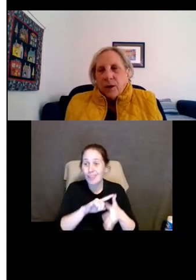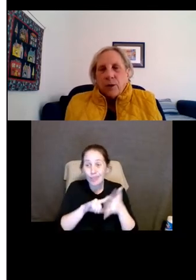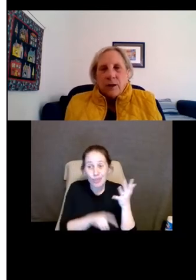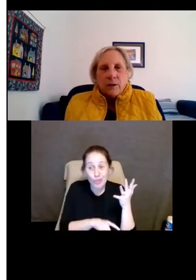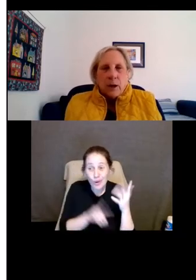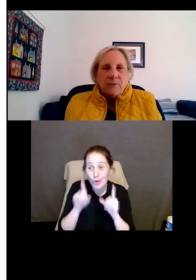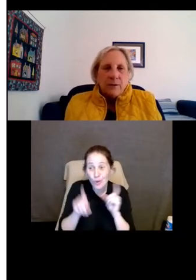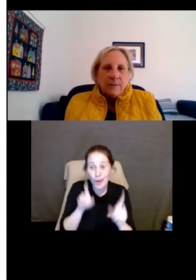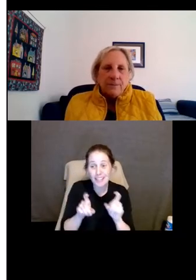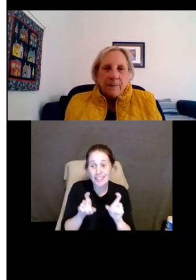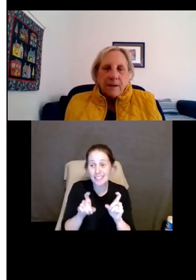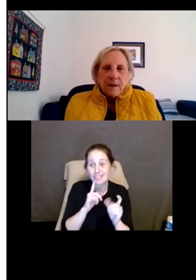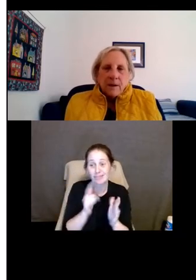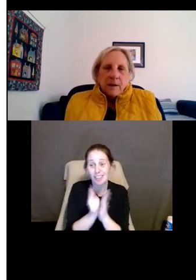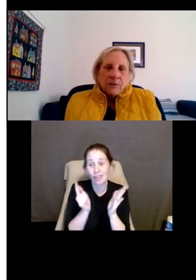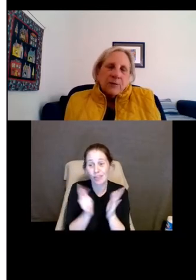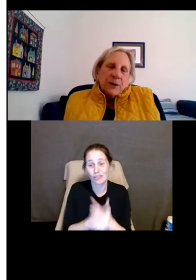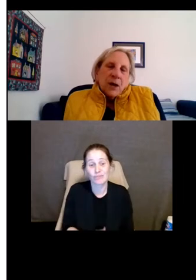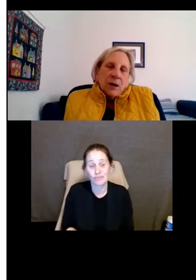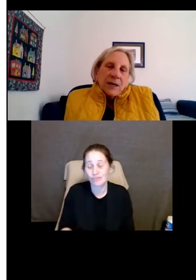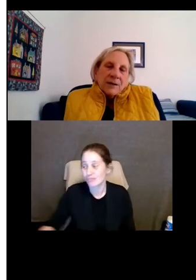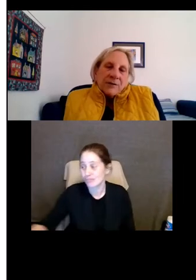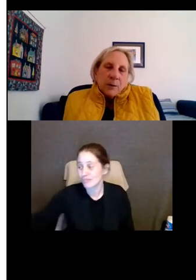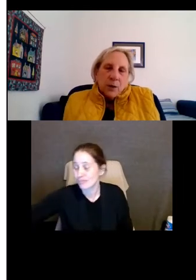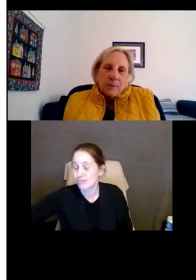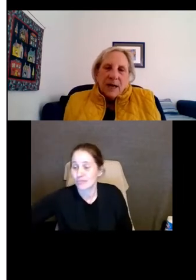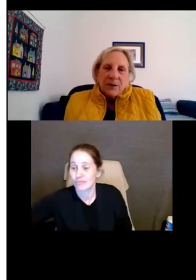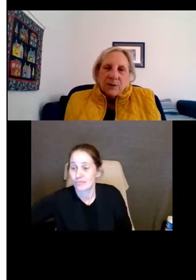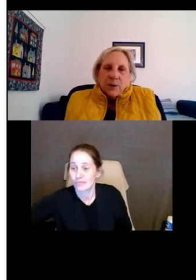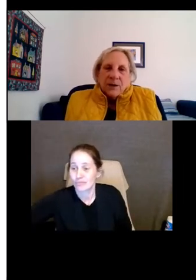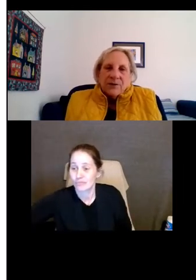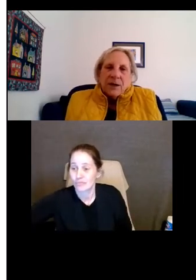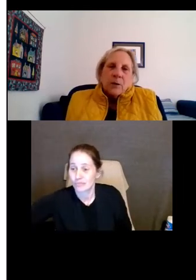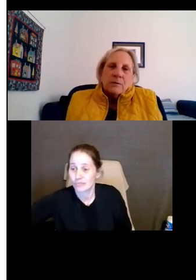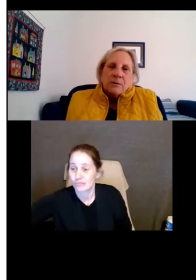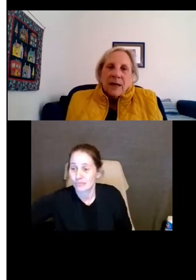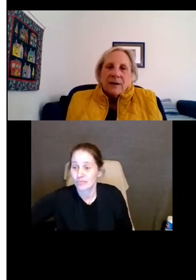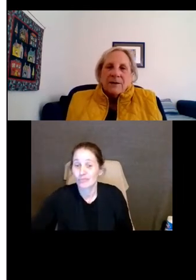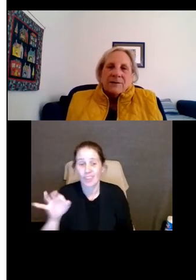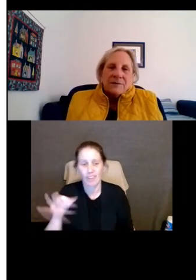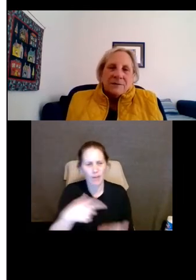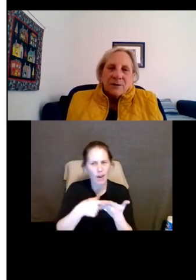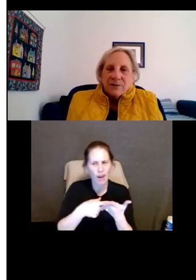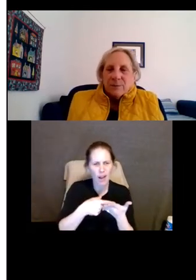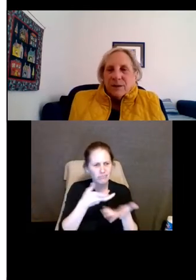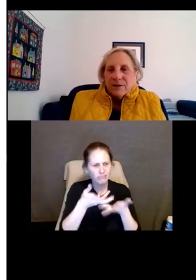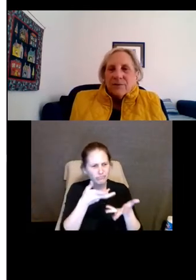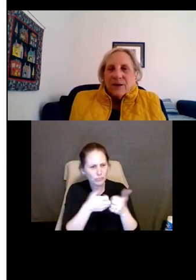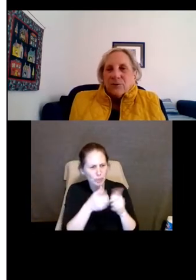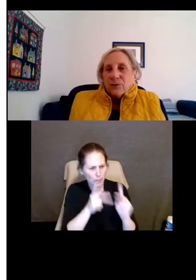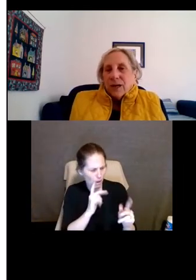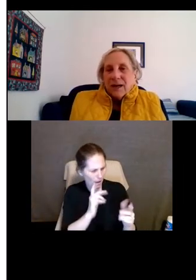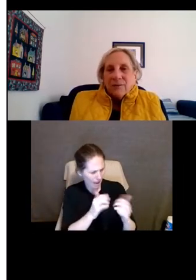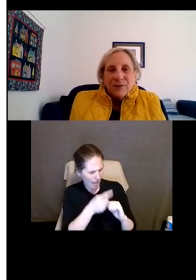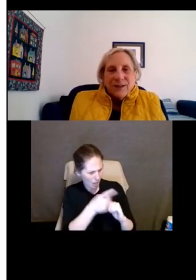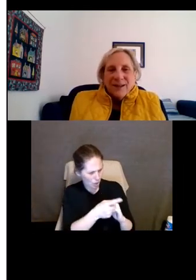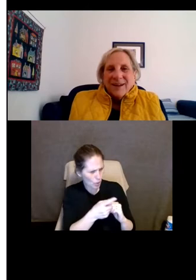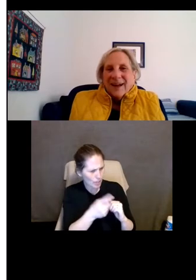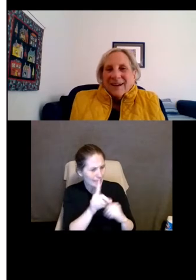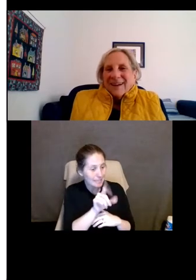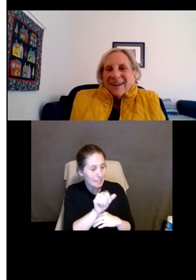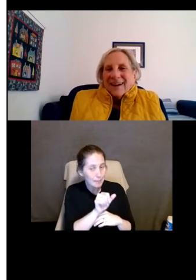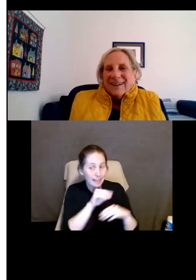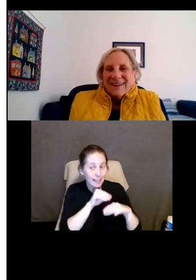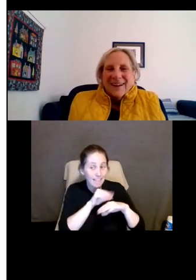inquiries were unlawful. So if you're talking to someone about this, what do you say? Well, how does your disability affect your life?